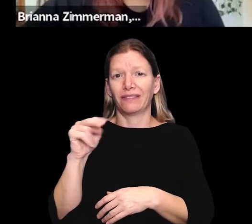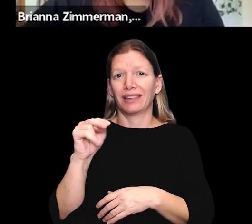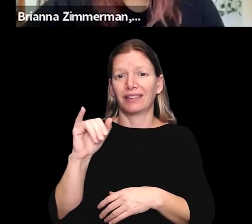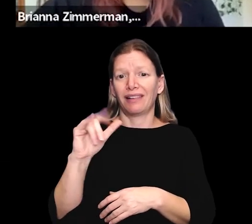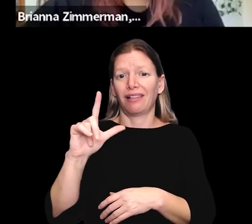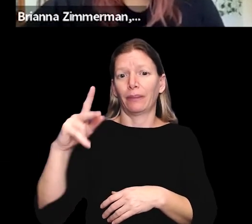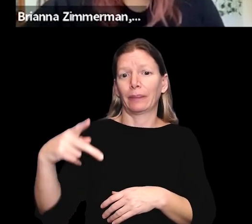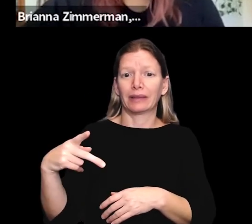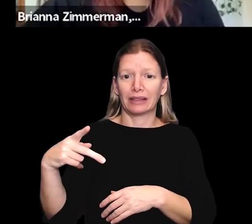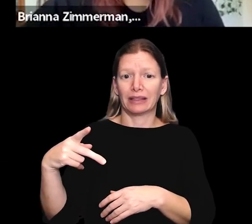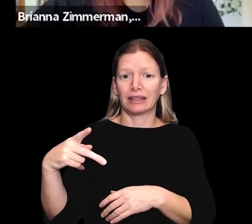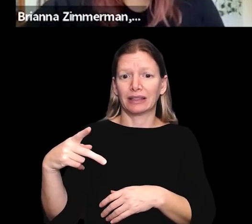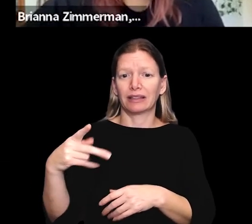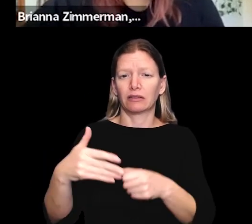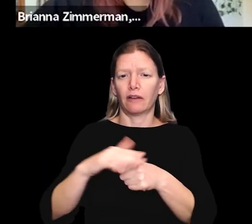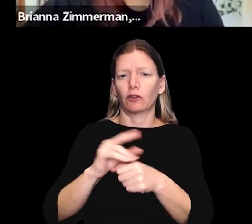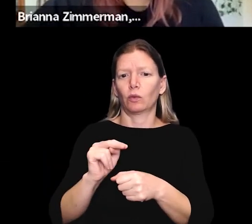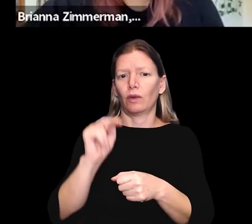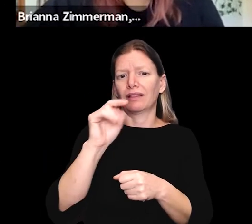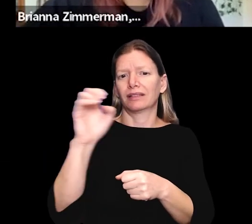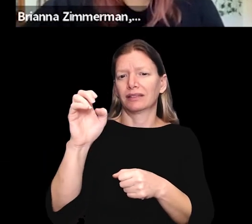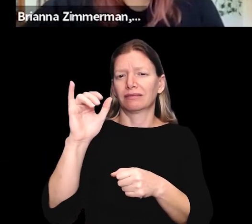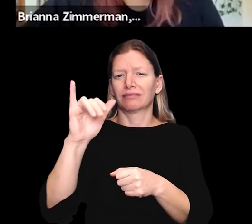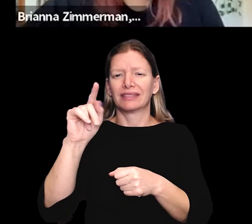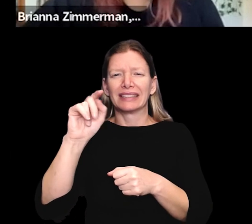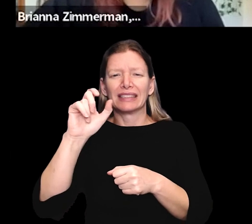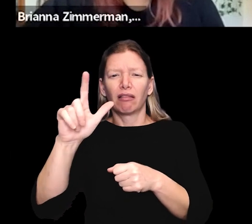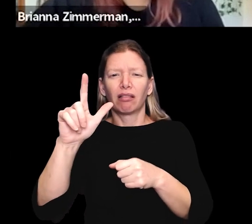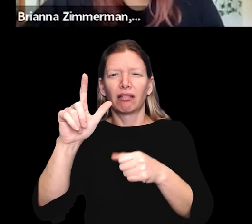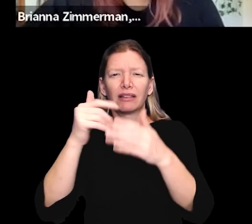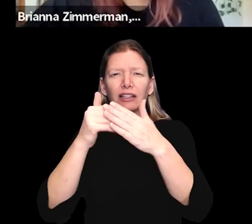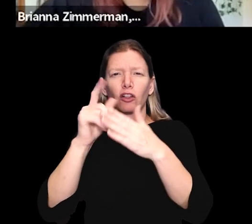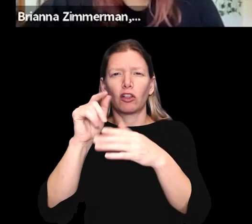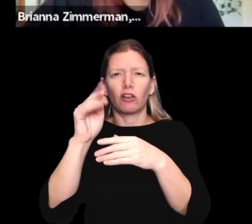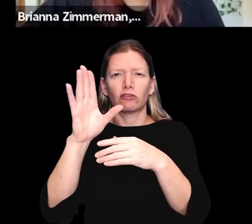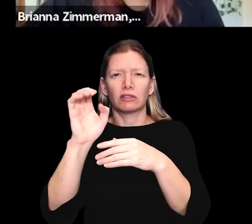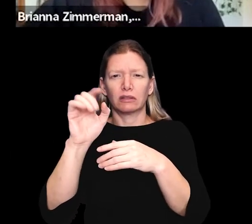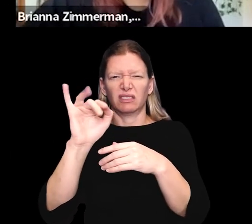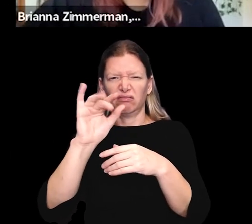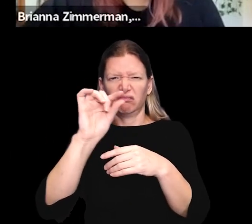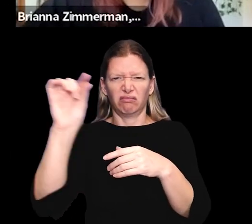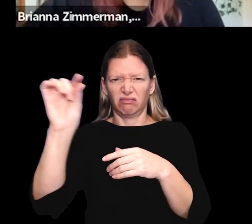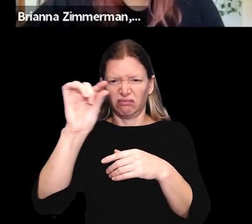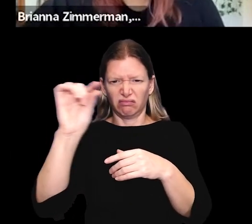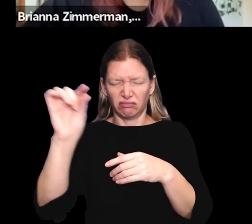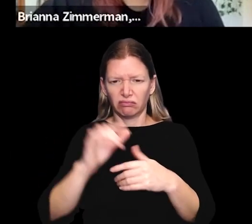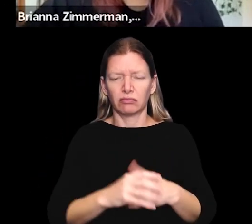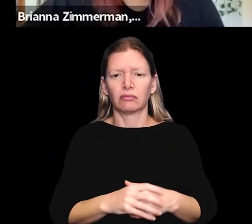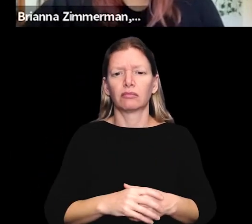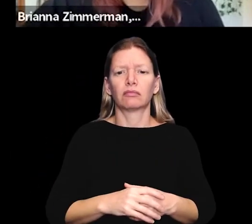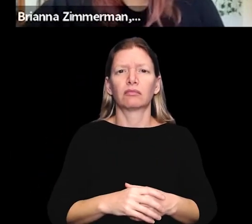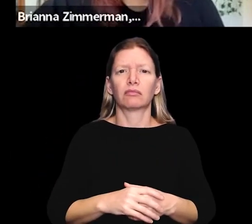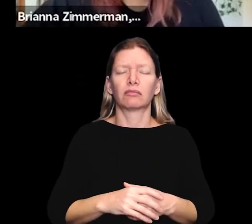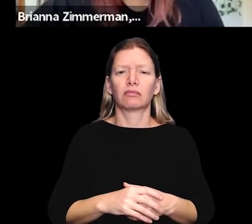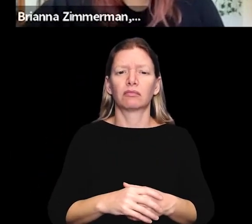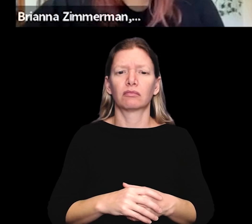We have NILP covering the northeast part of the state near Lawrence in sort